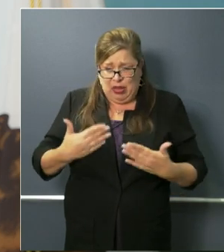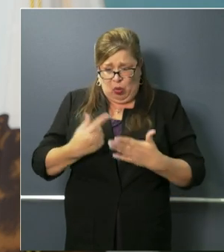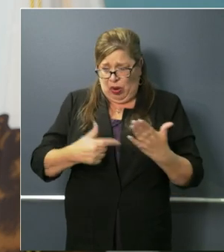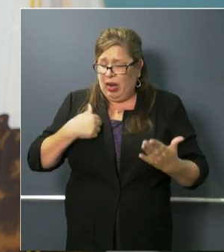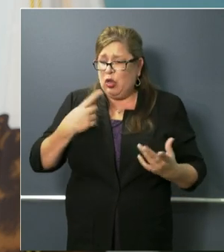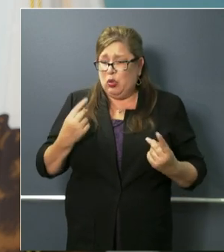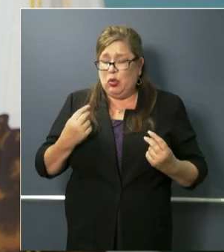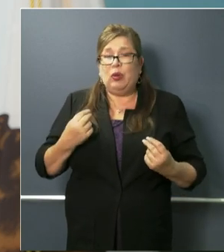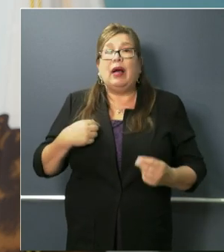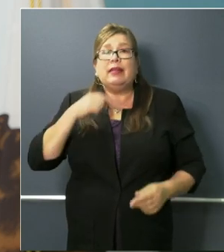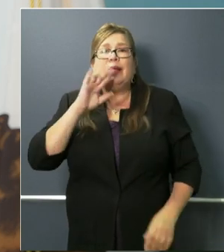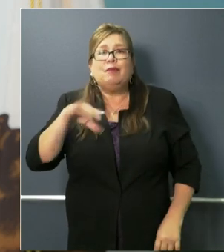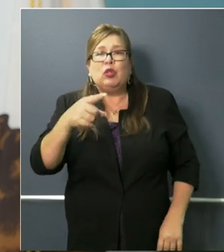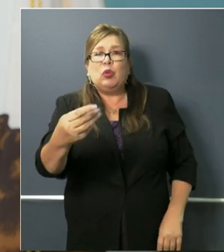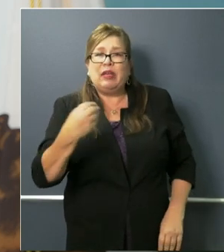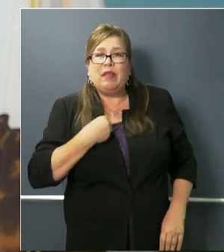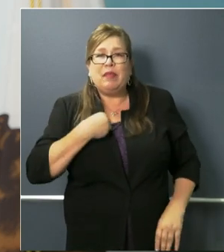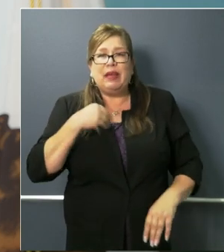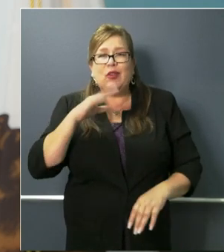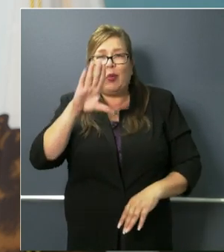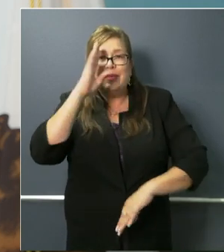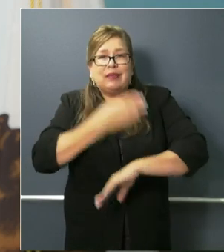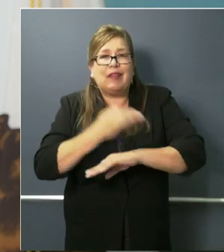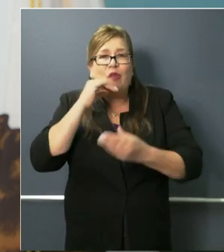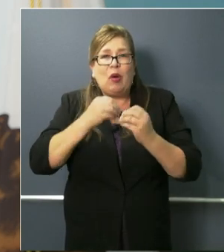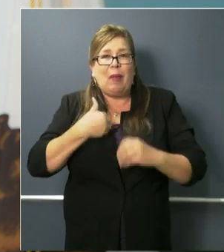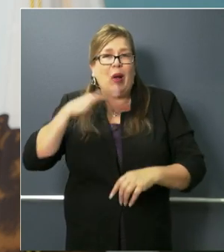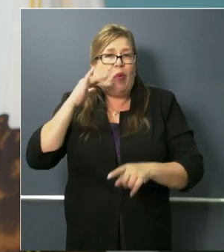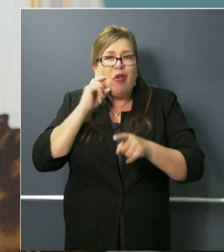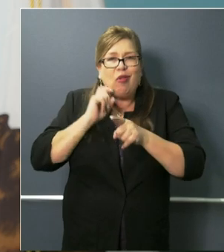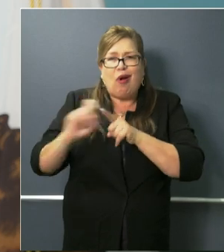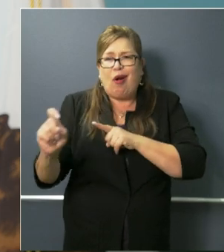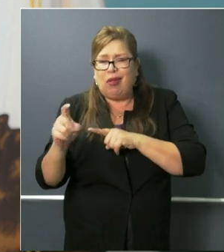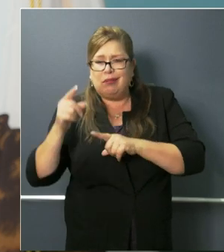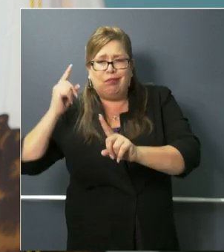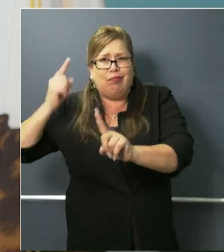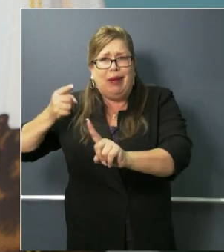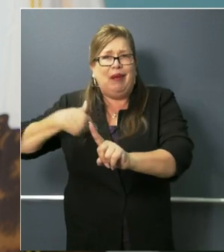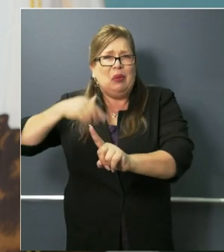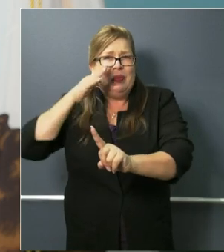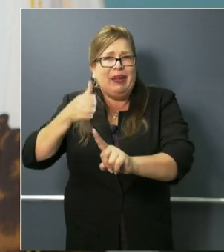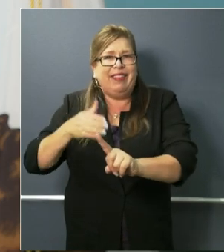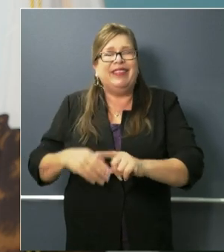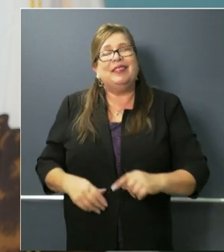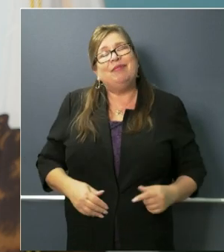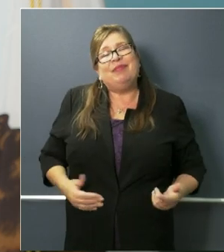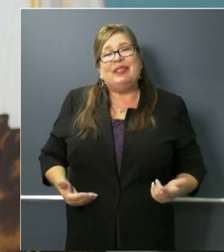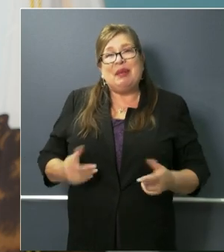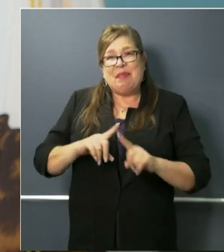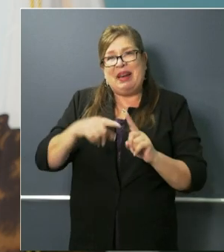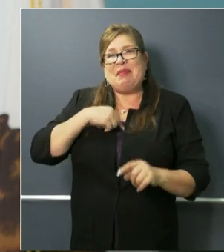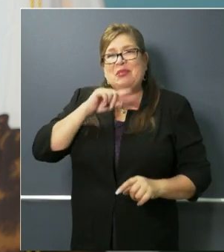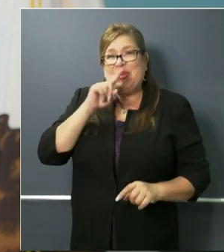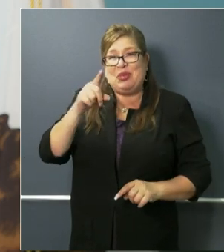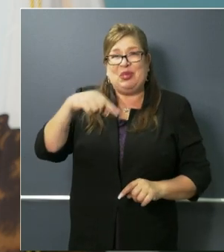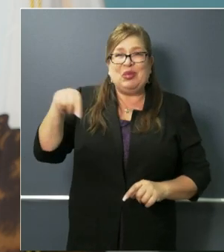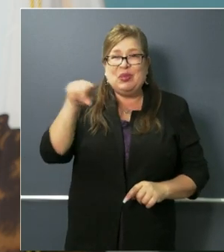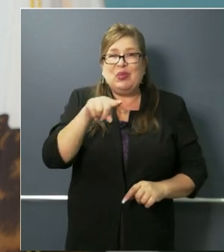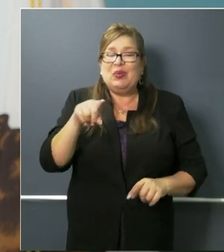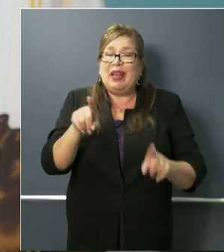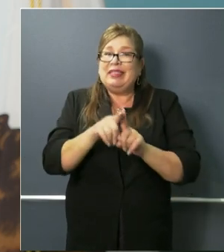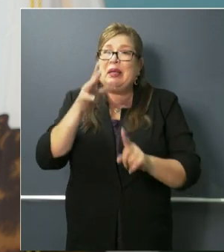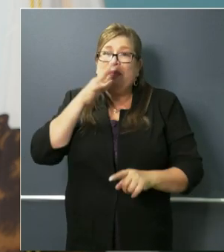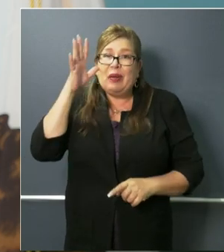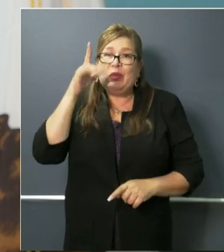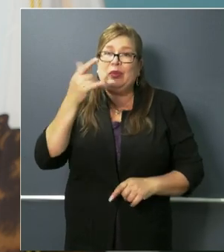first you give me his cell phone number and I'll call him in disabuse of this. Uh but I imagine you're seeing that just as parents we're seeing now